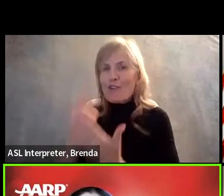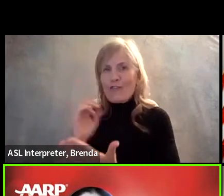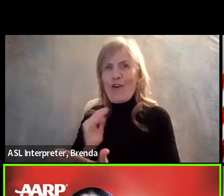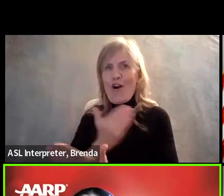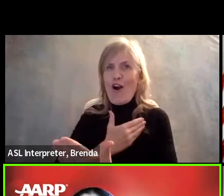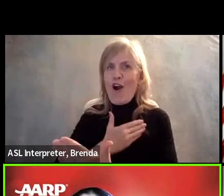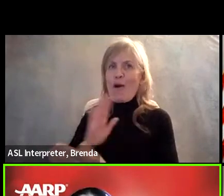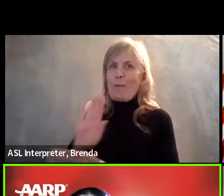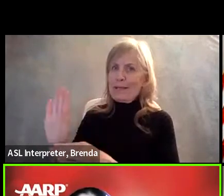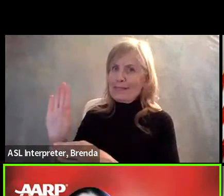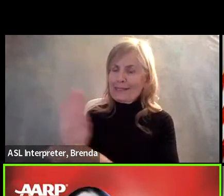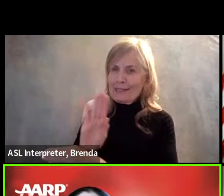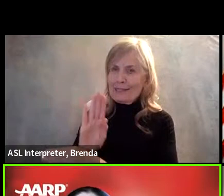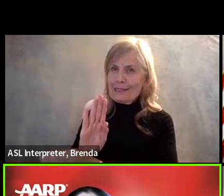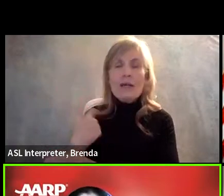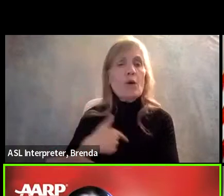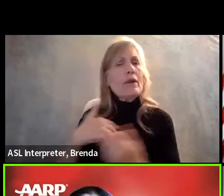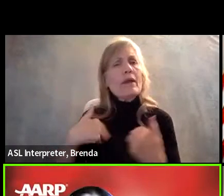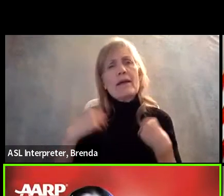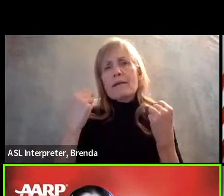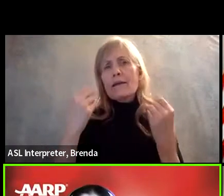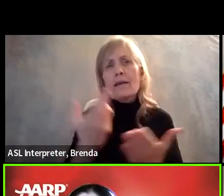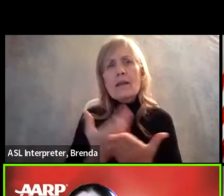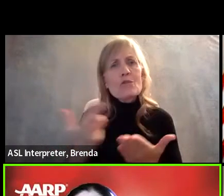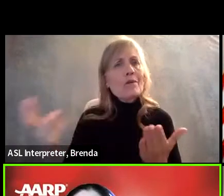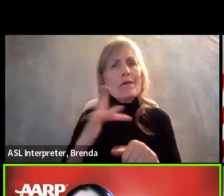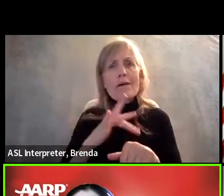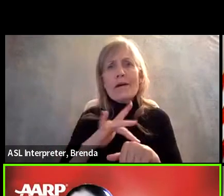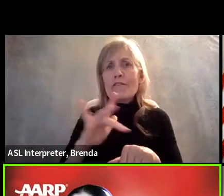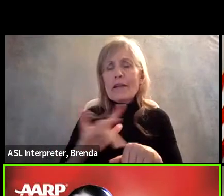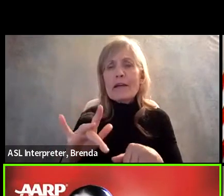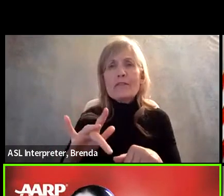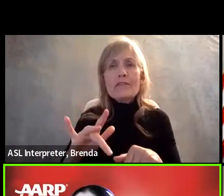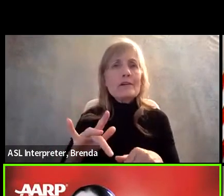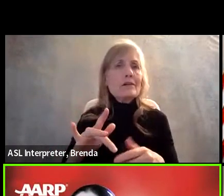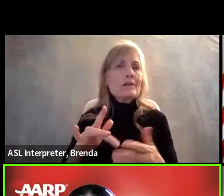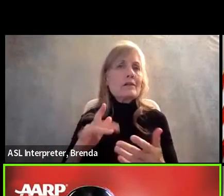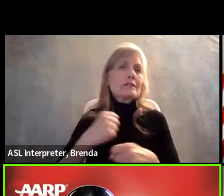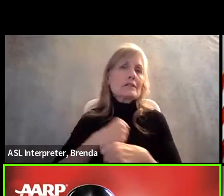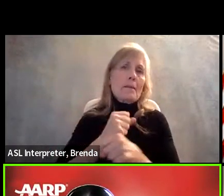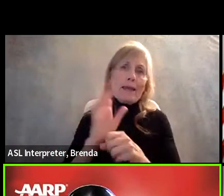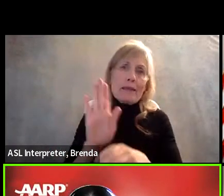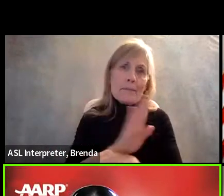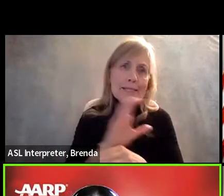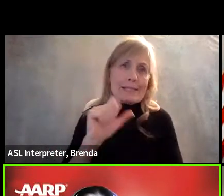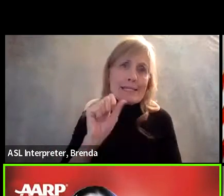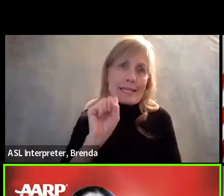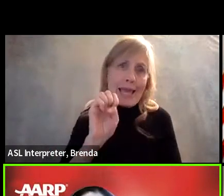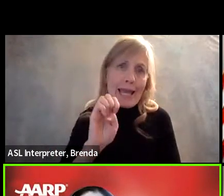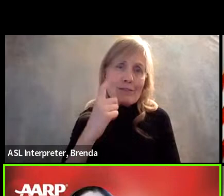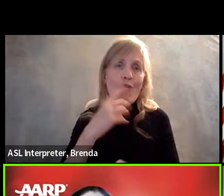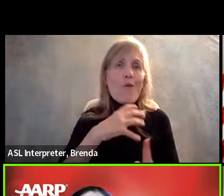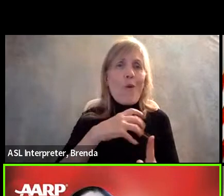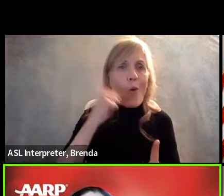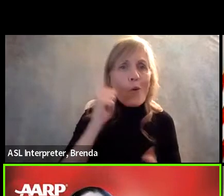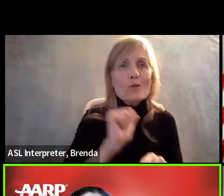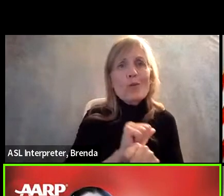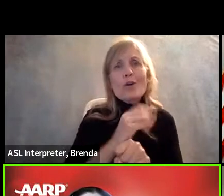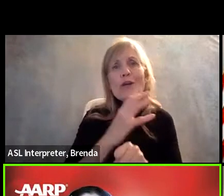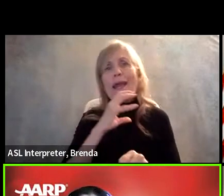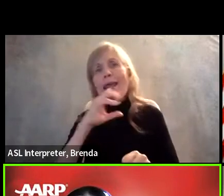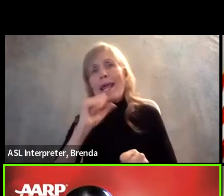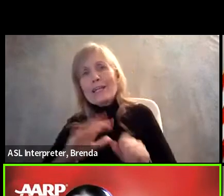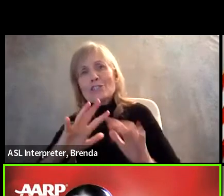on this for, um, employers, uh, talking about the business case for older workers and also for age diversity. So, um,